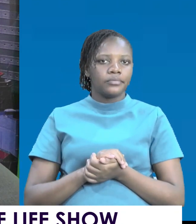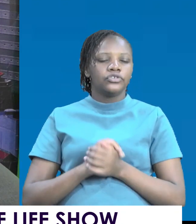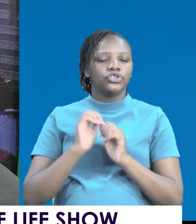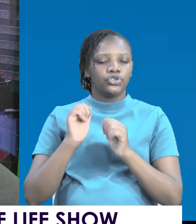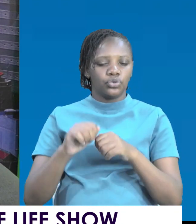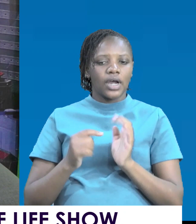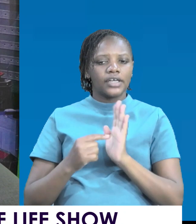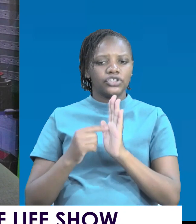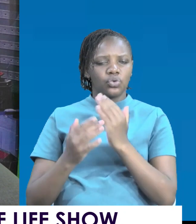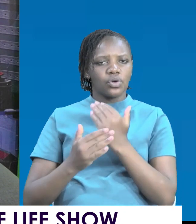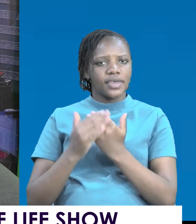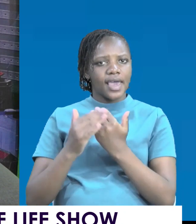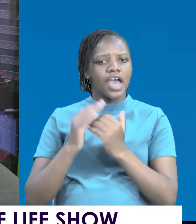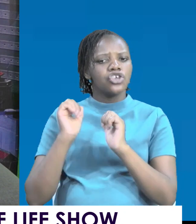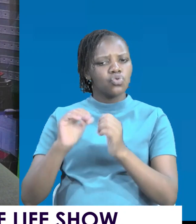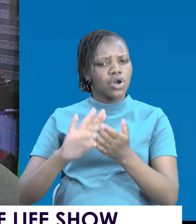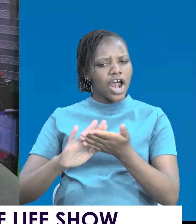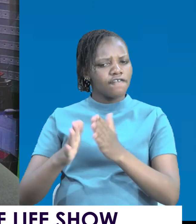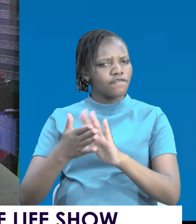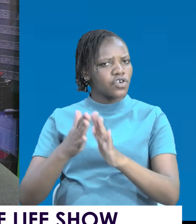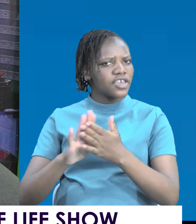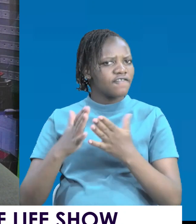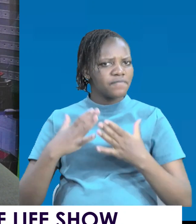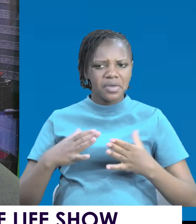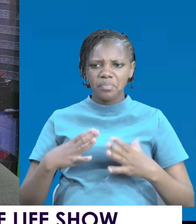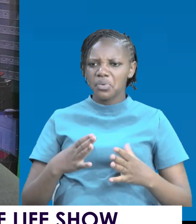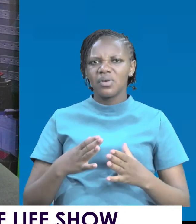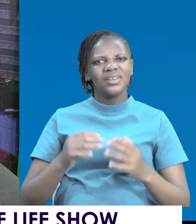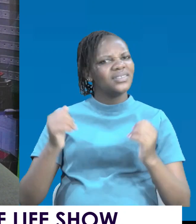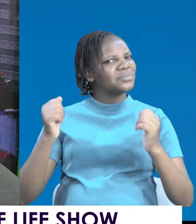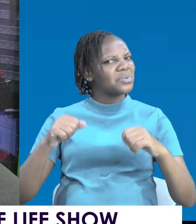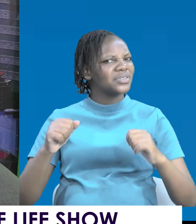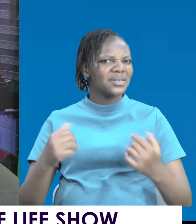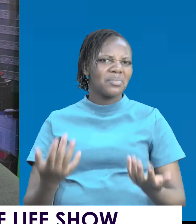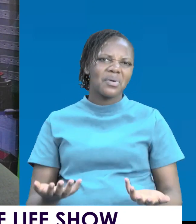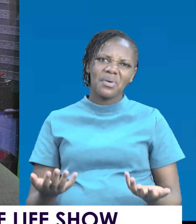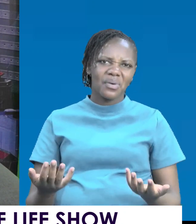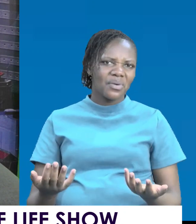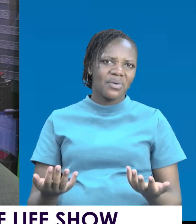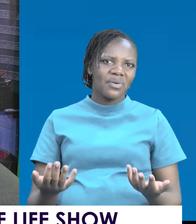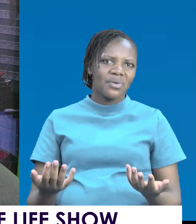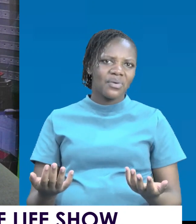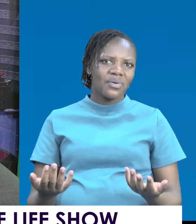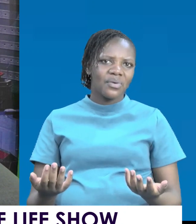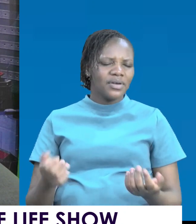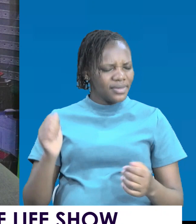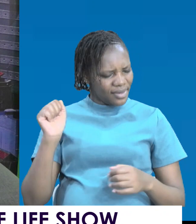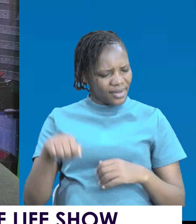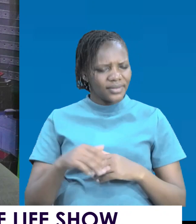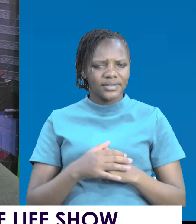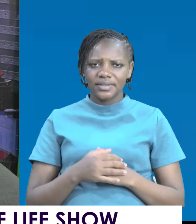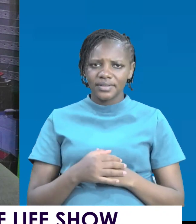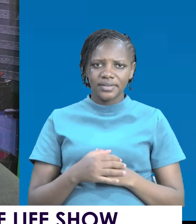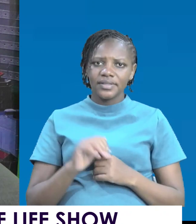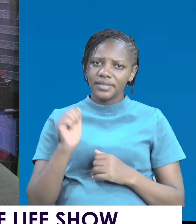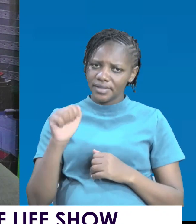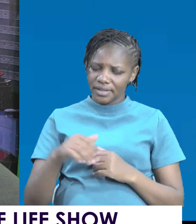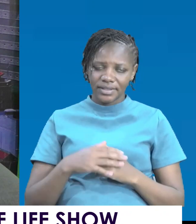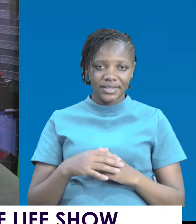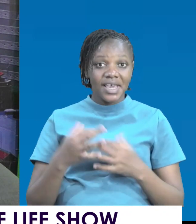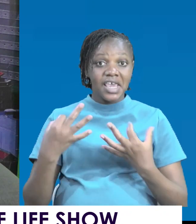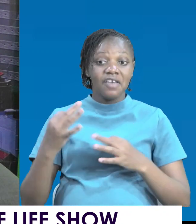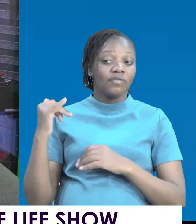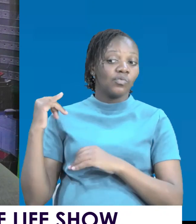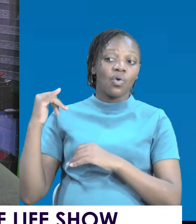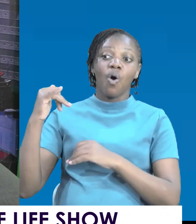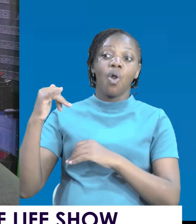empathize. You can give forgiveness. You can forgive them. It is possible. You can let it go. Yes, they do not pick your phone calls.